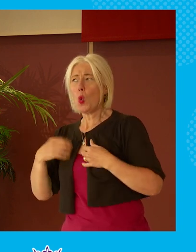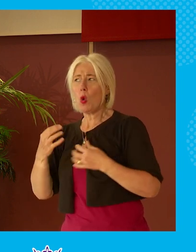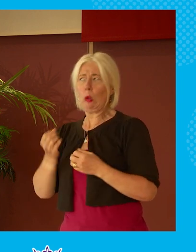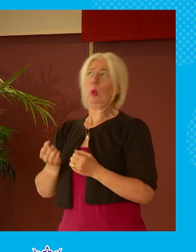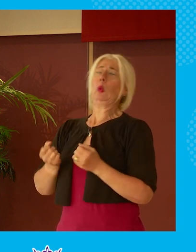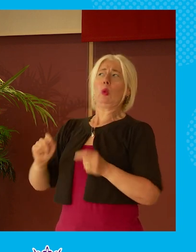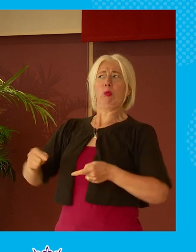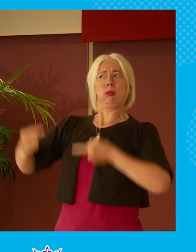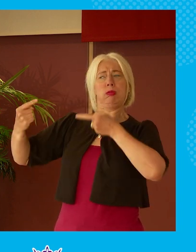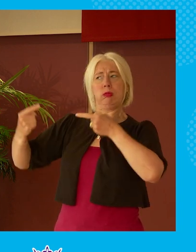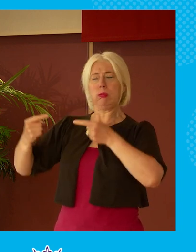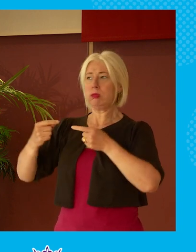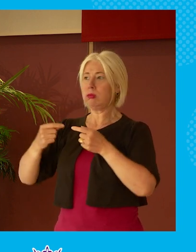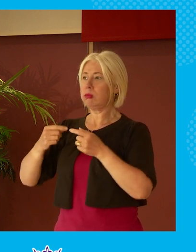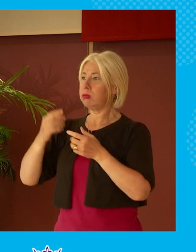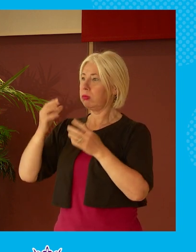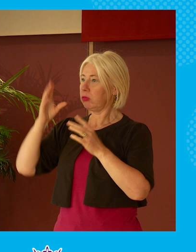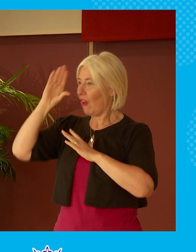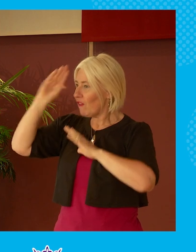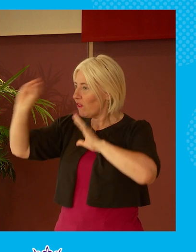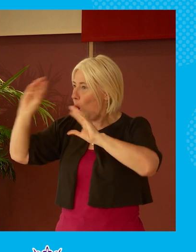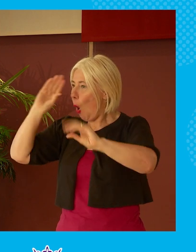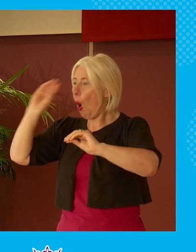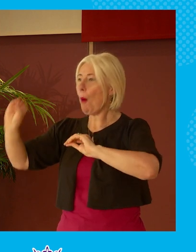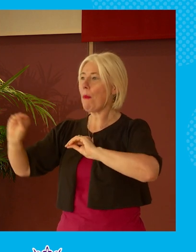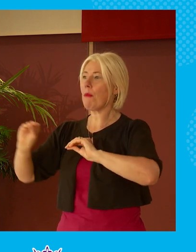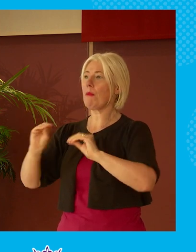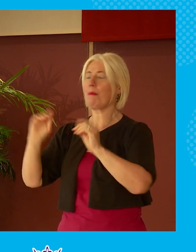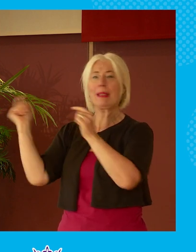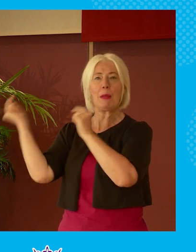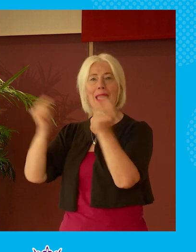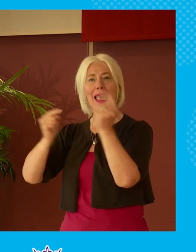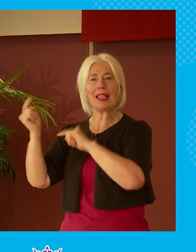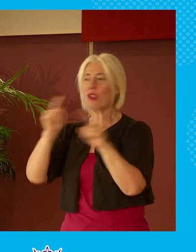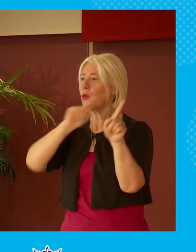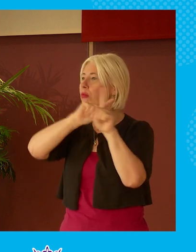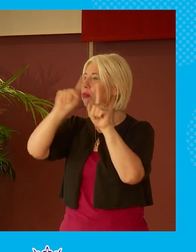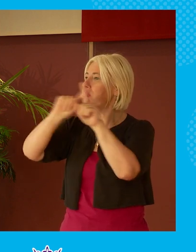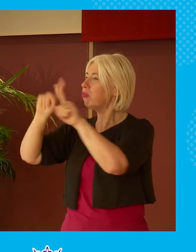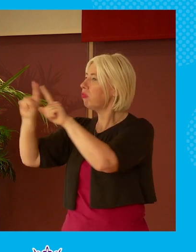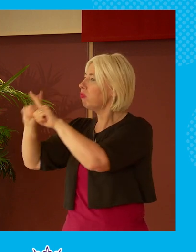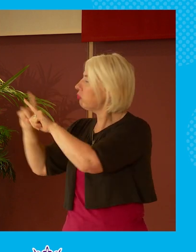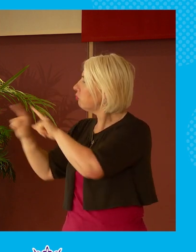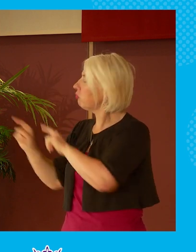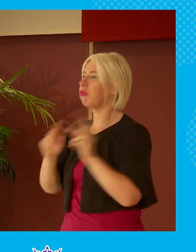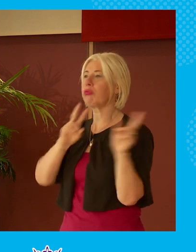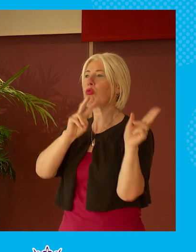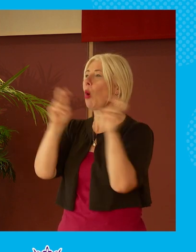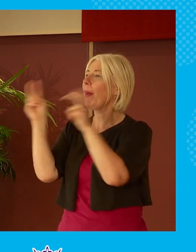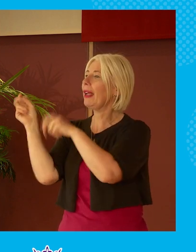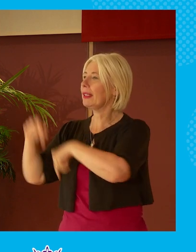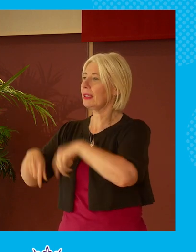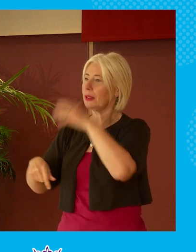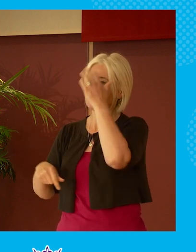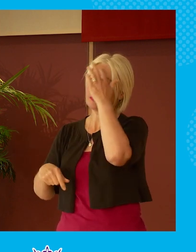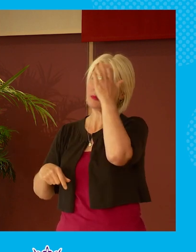and informing, informative debates on a range of different topics.